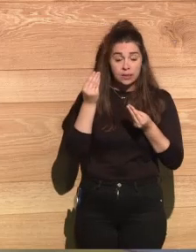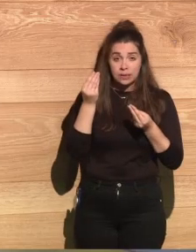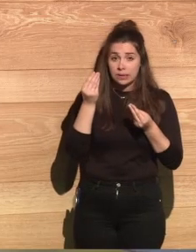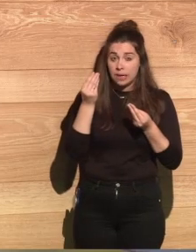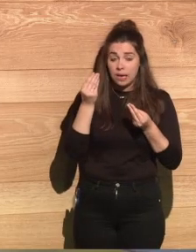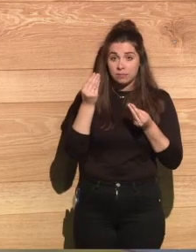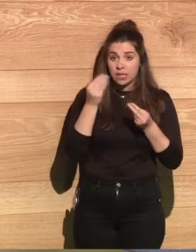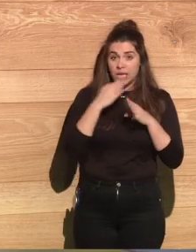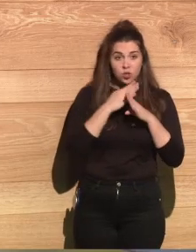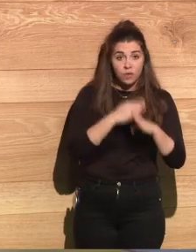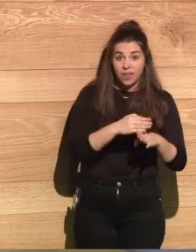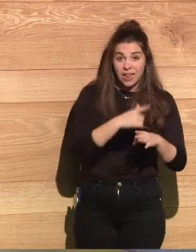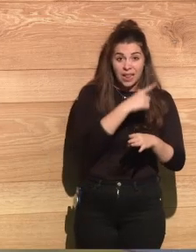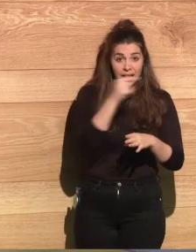degrees.